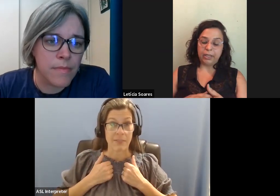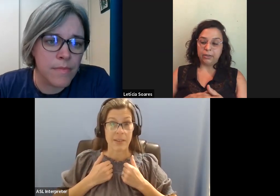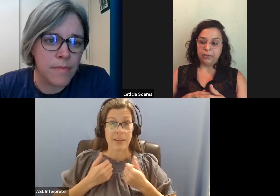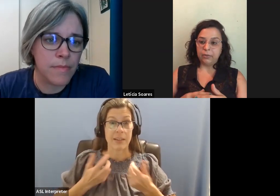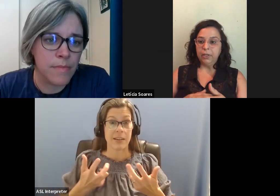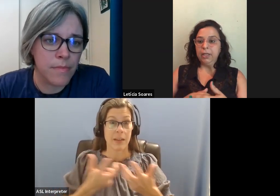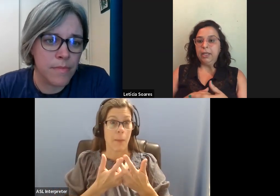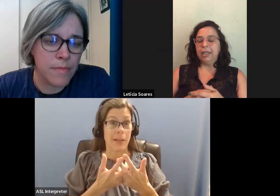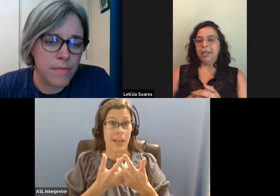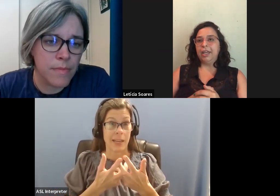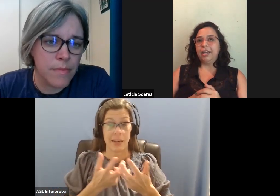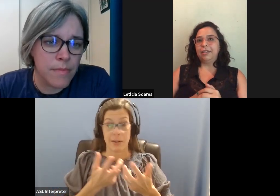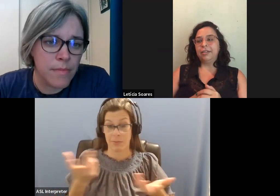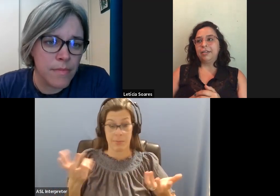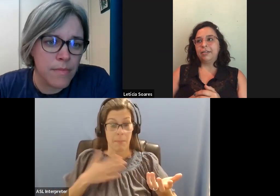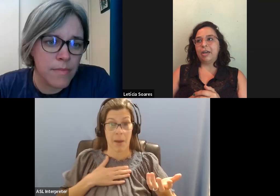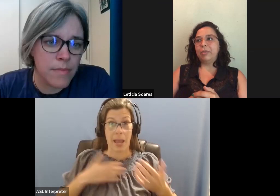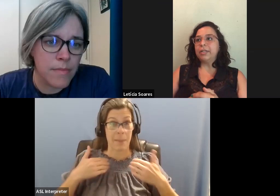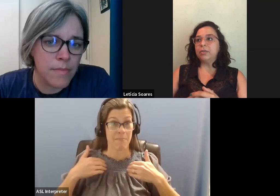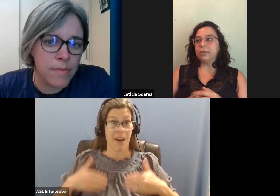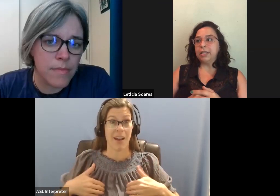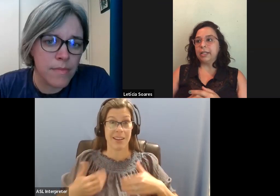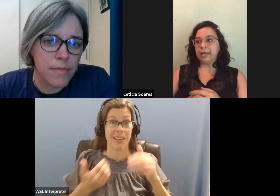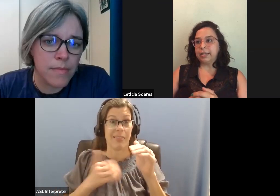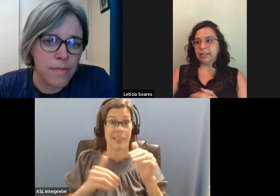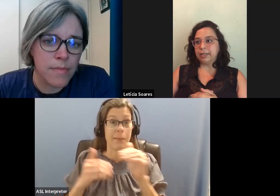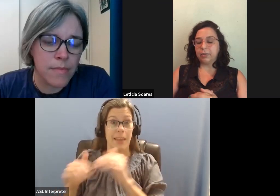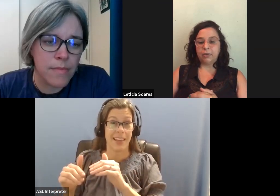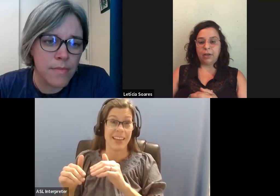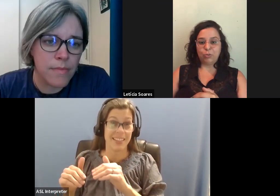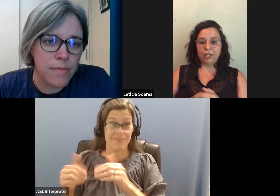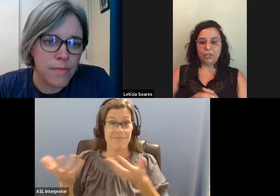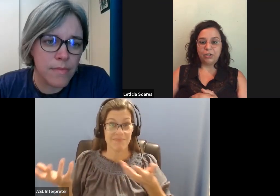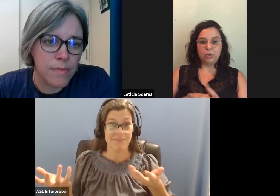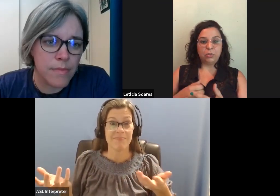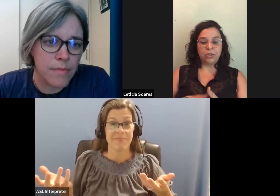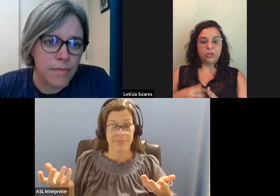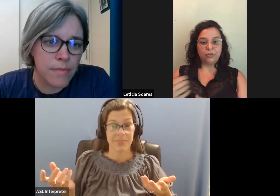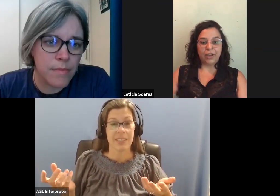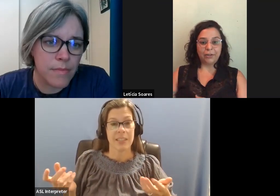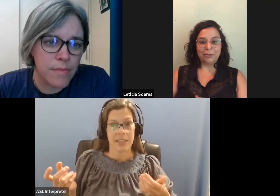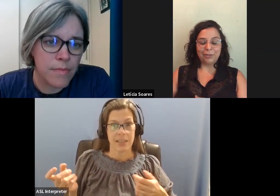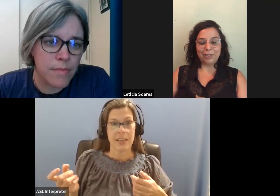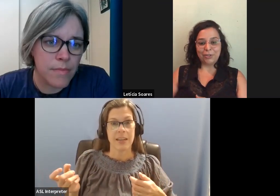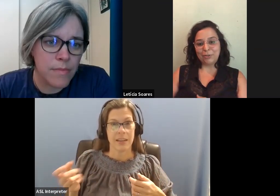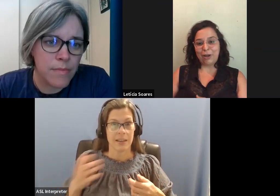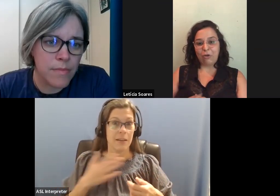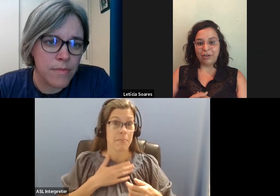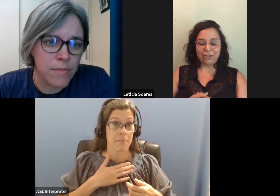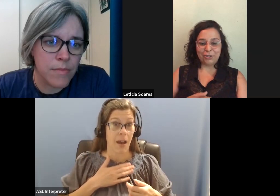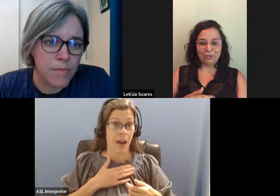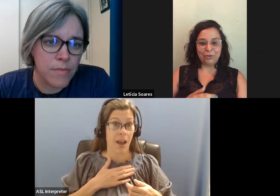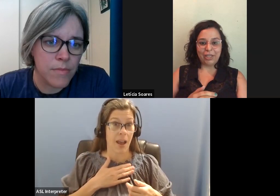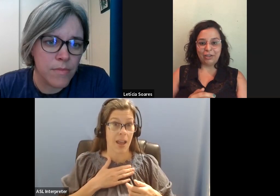my body can do. And that makes you realize as well, how much you put your value into